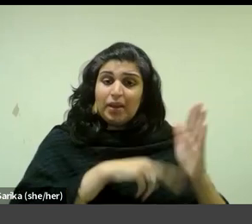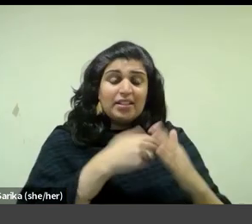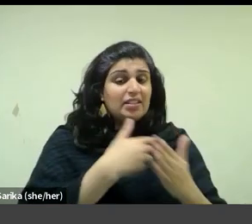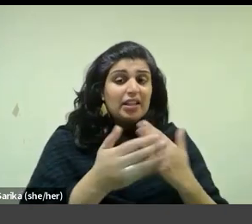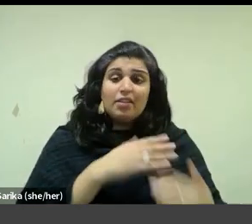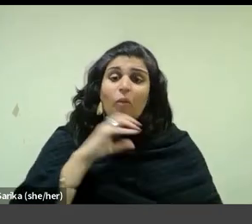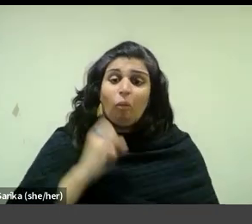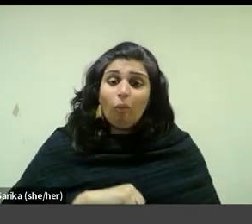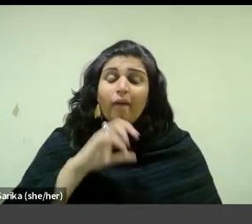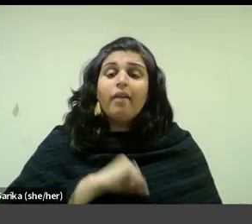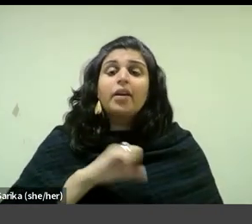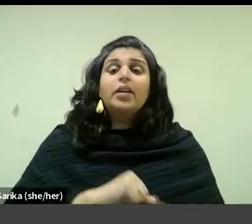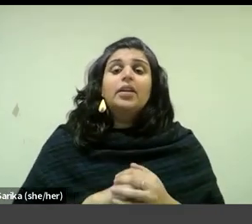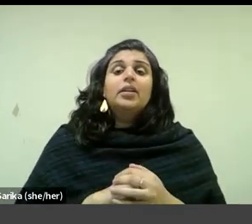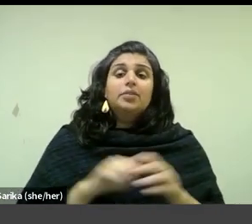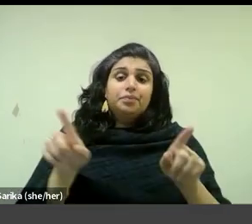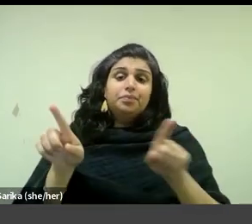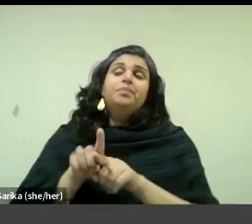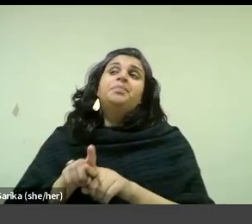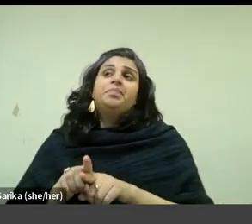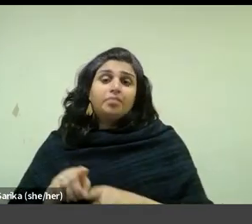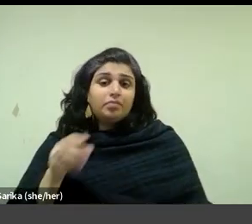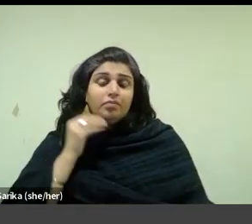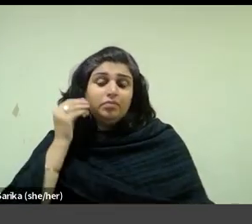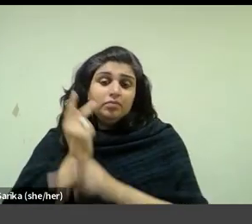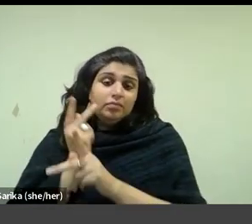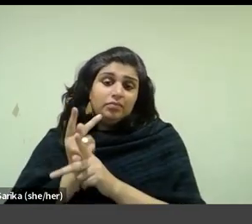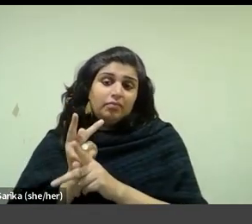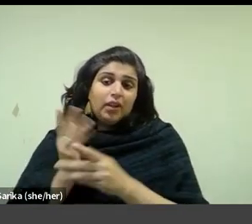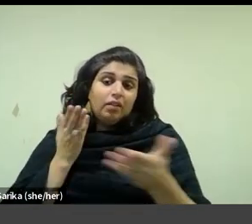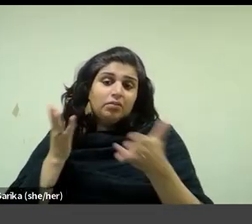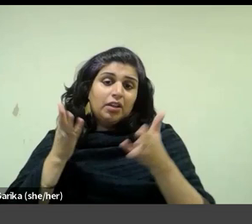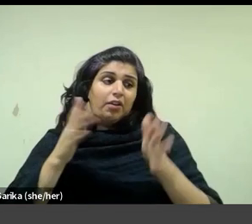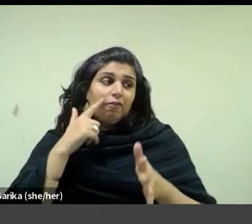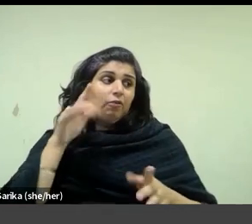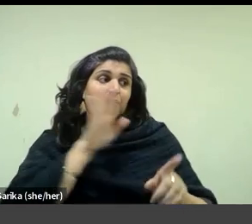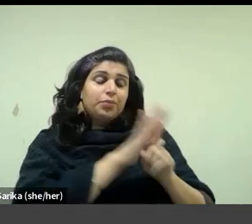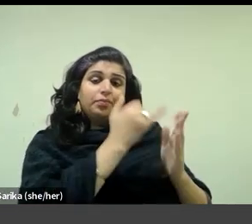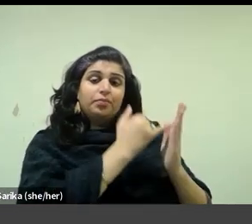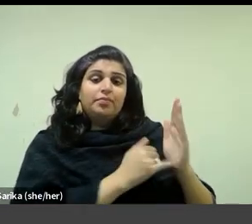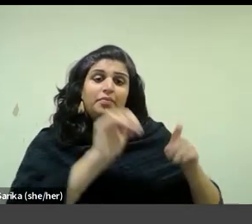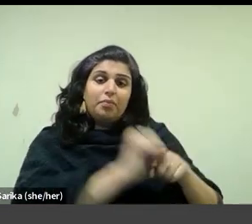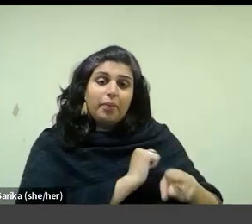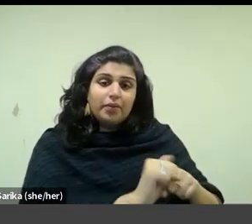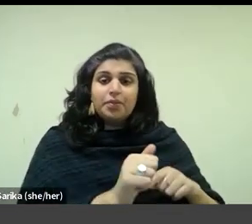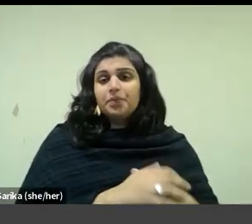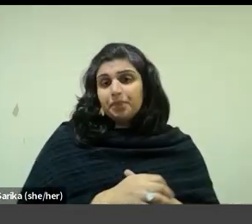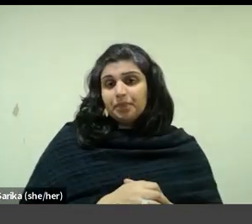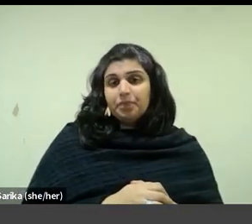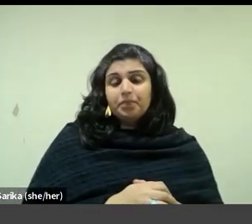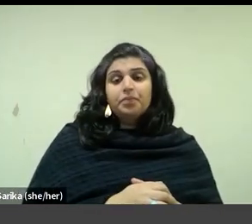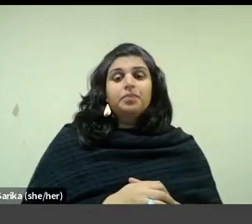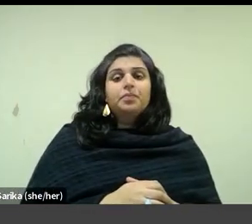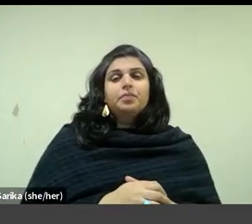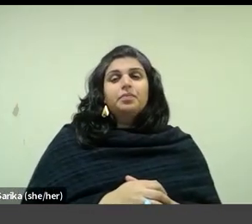domestic servant to her son's domestic painting practice. A more